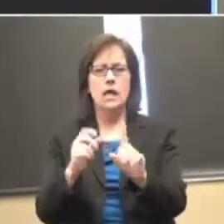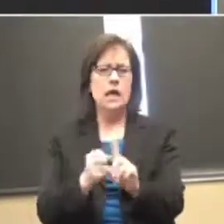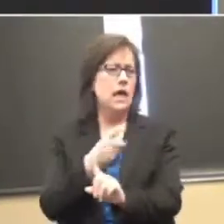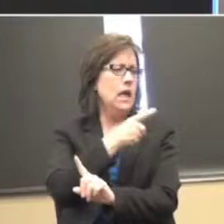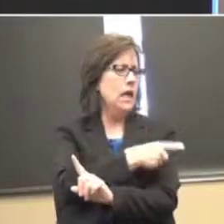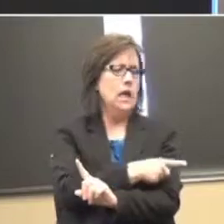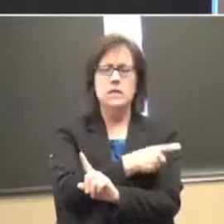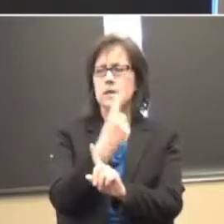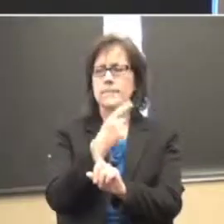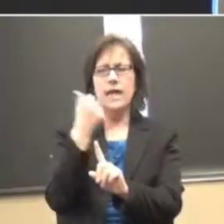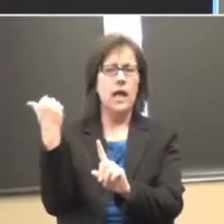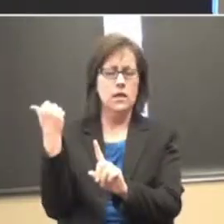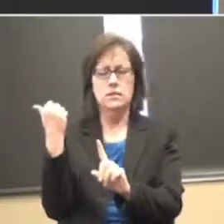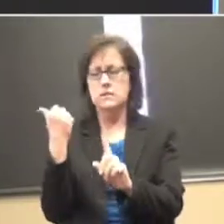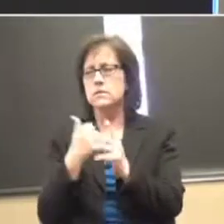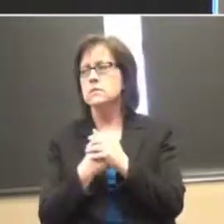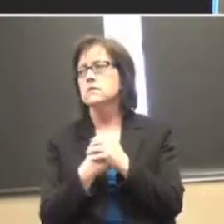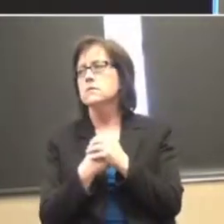All right?